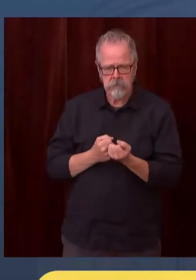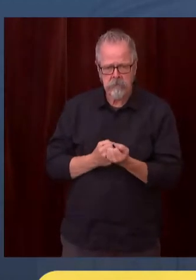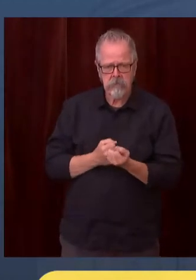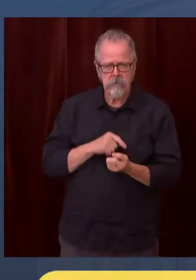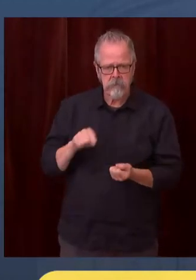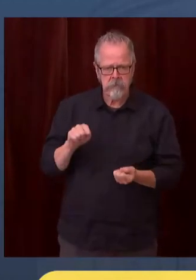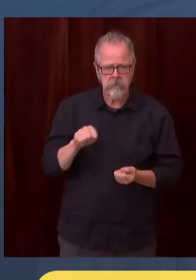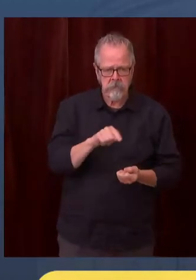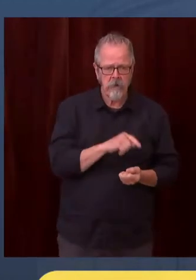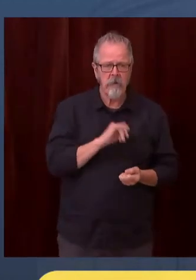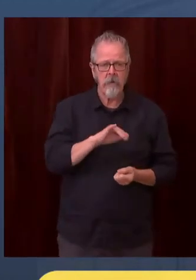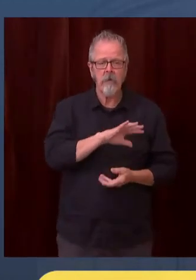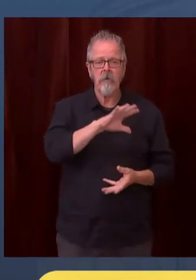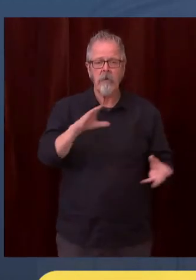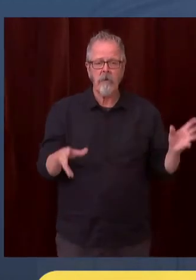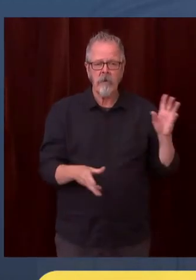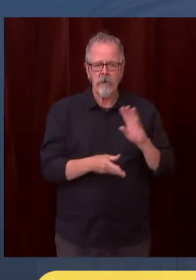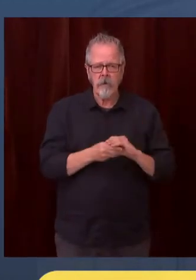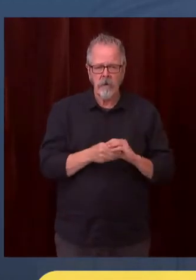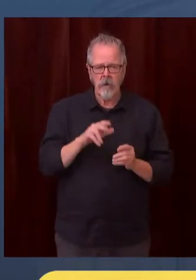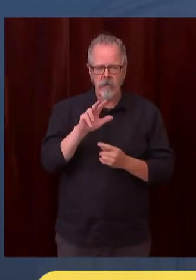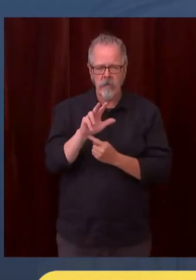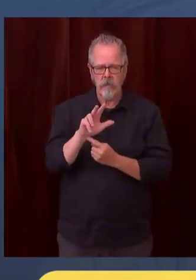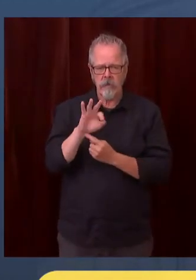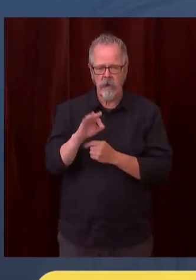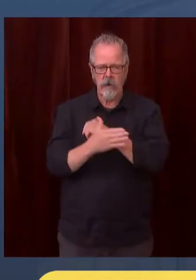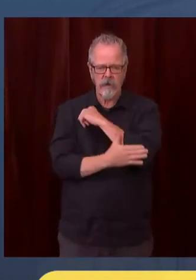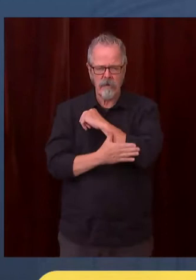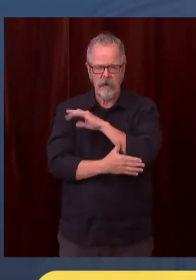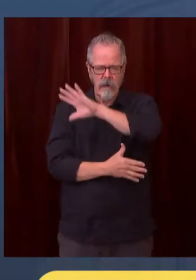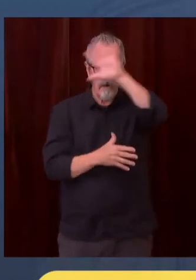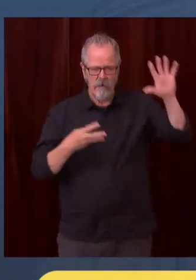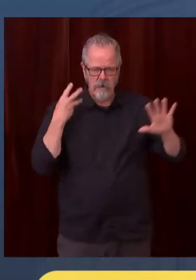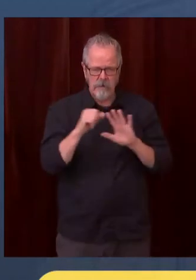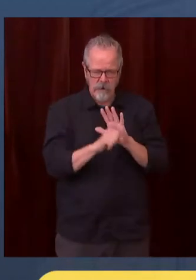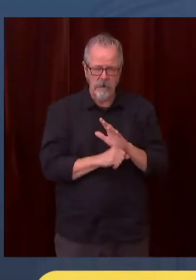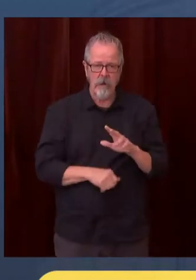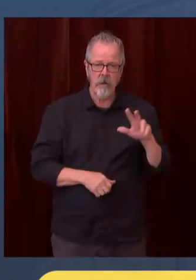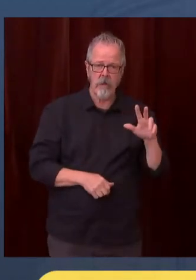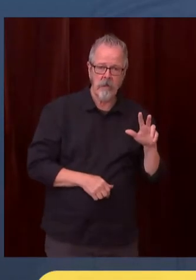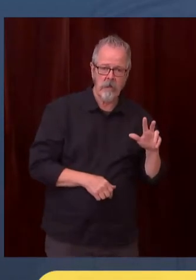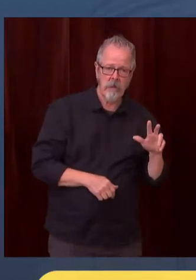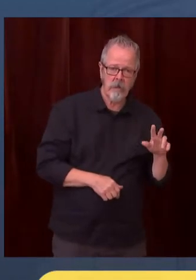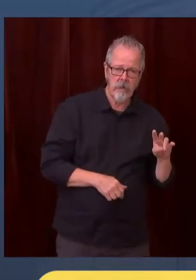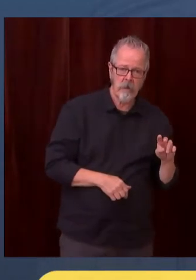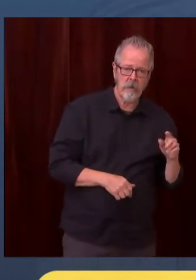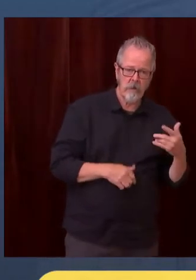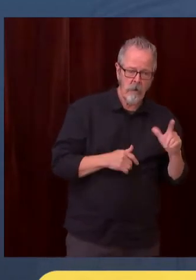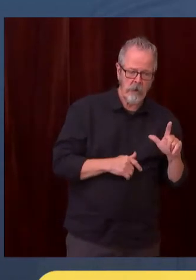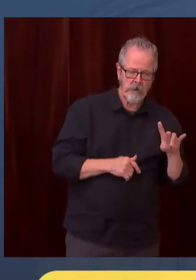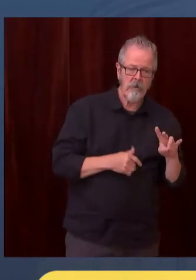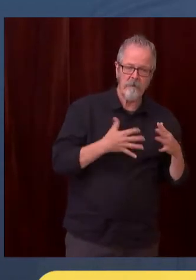Bill 1236 and Senate Bill 5160. I want to thank Senator Kutter and Representative Macri as the prime